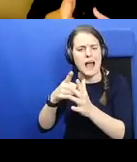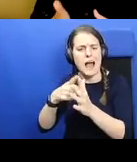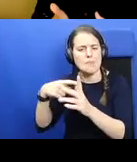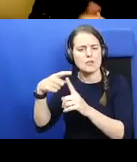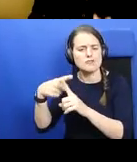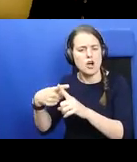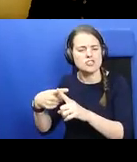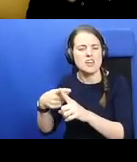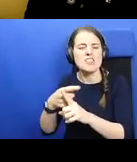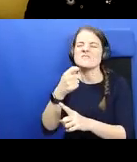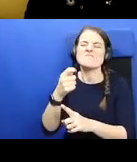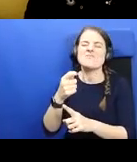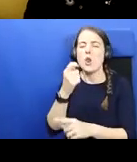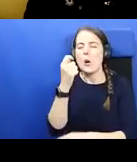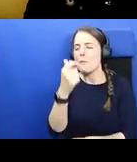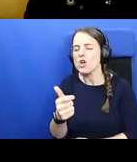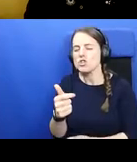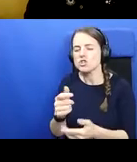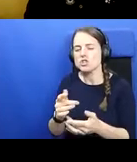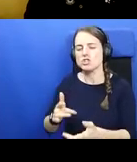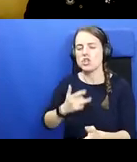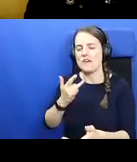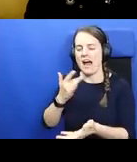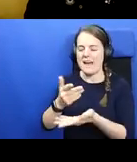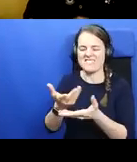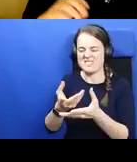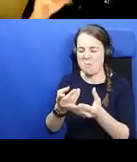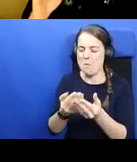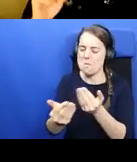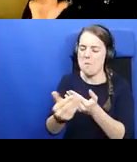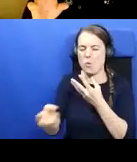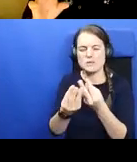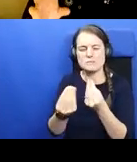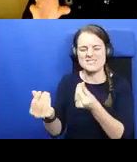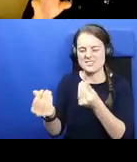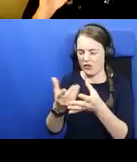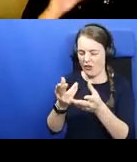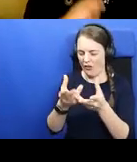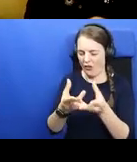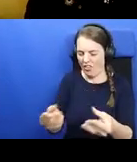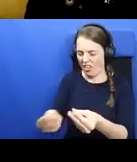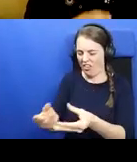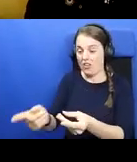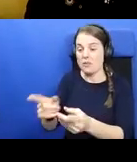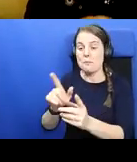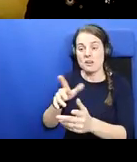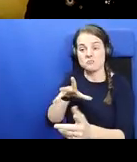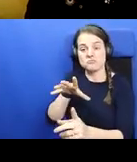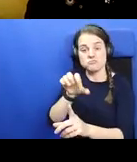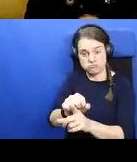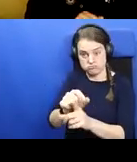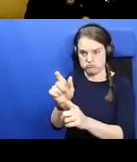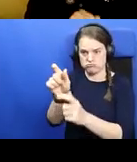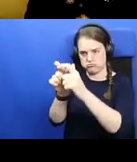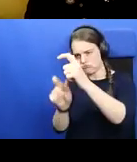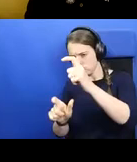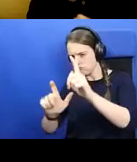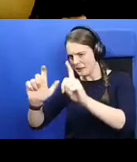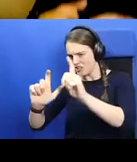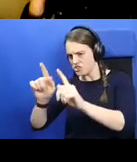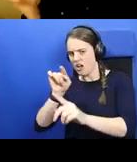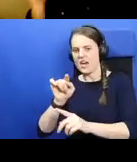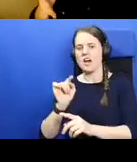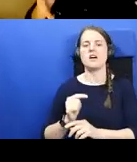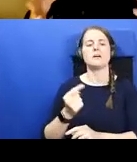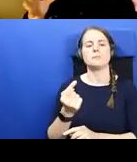There's a few fragments and I've put them up on the slide. But he's also, there's a number of commemorations to him on the Isle of